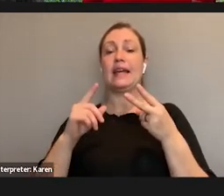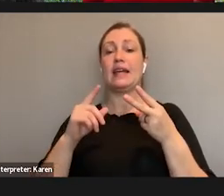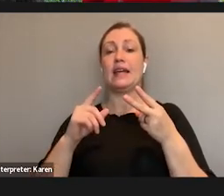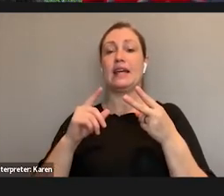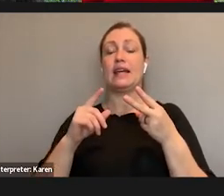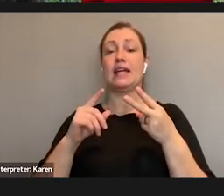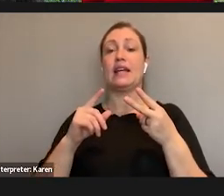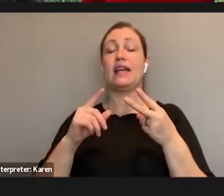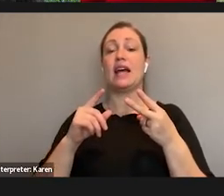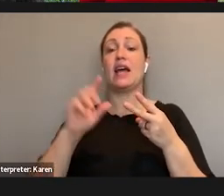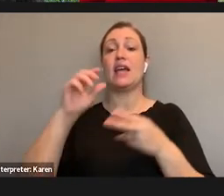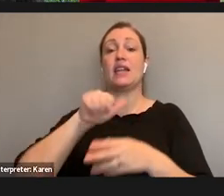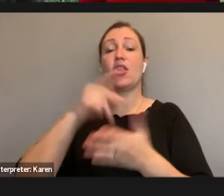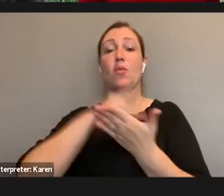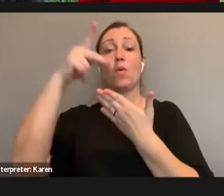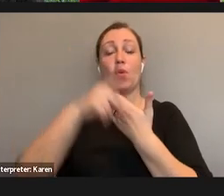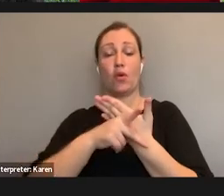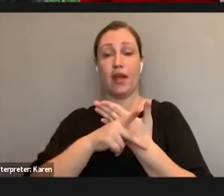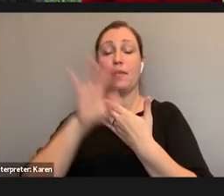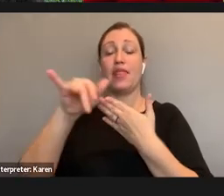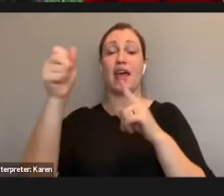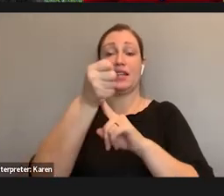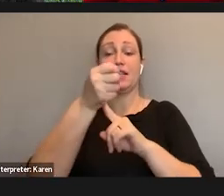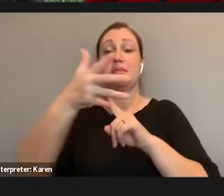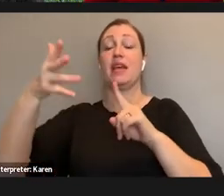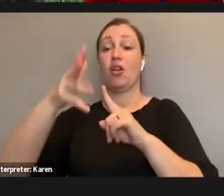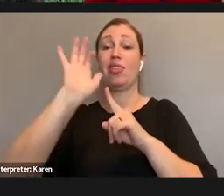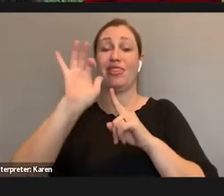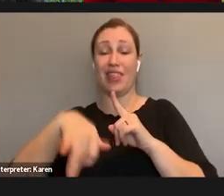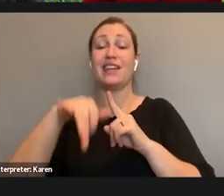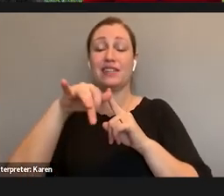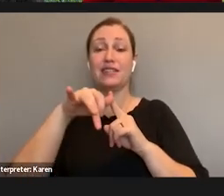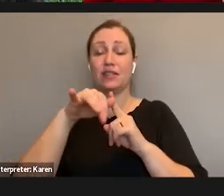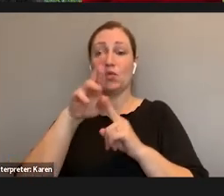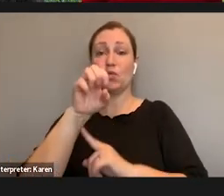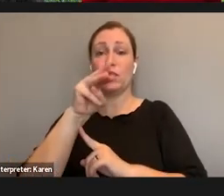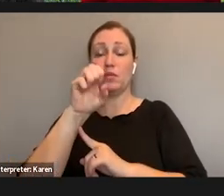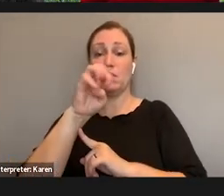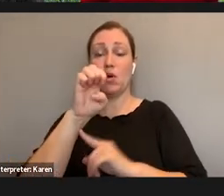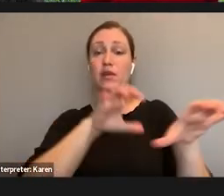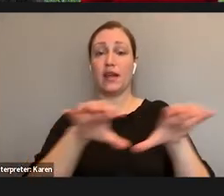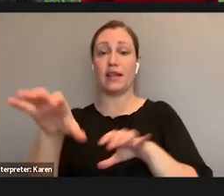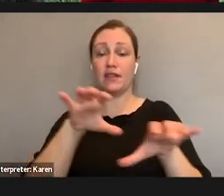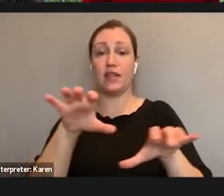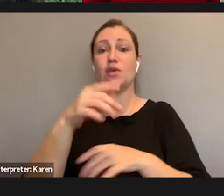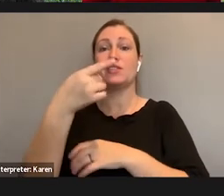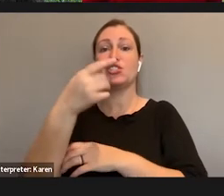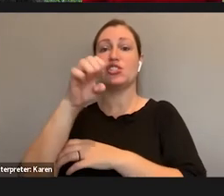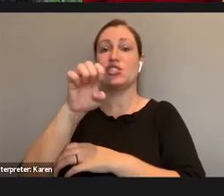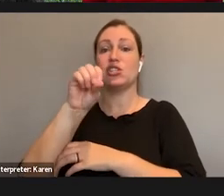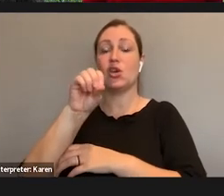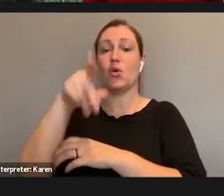and sort of expanded on it is the GeoPass project that was NSF funded from 2016 to